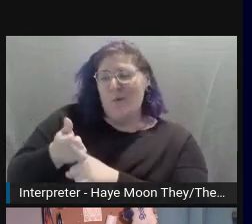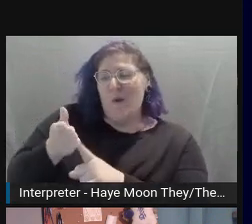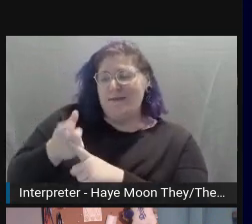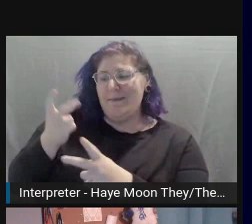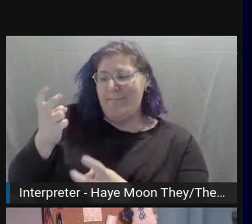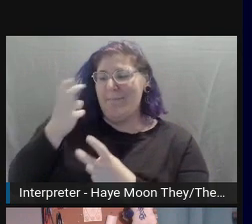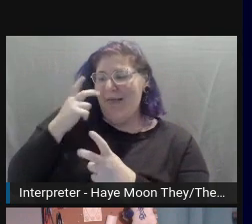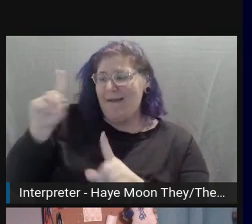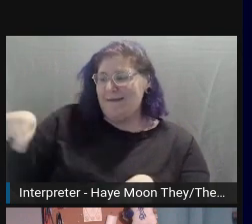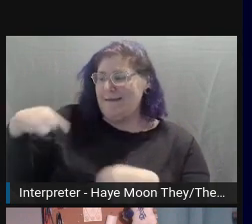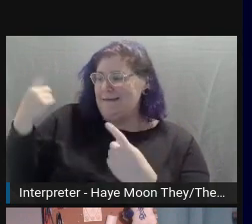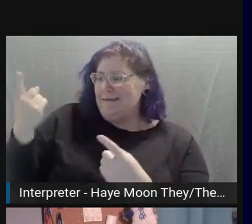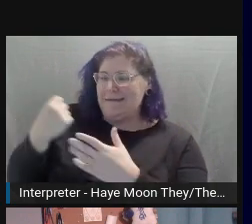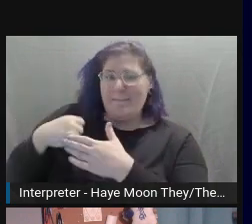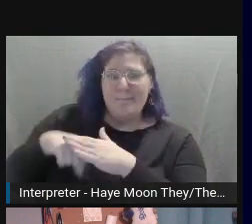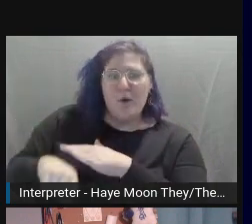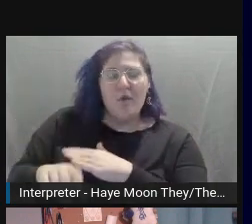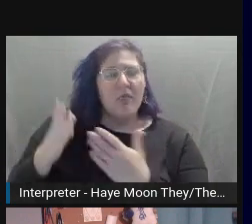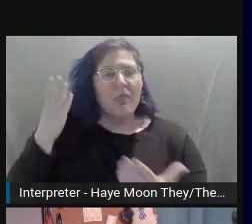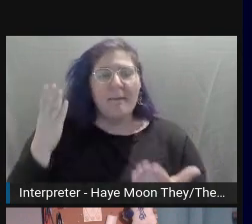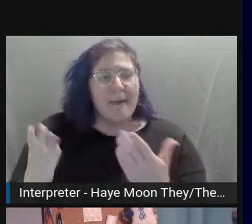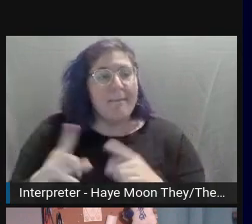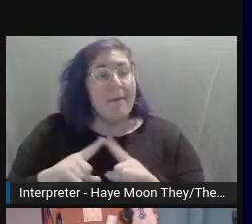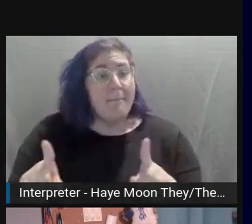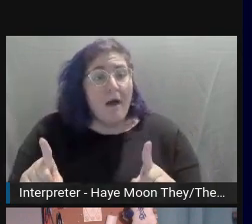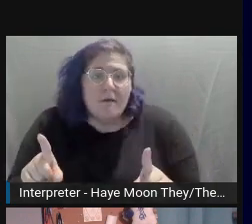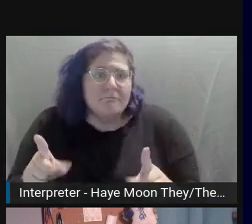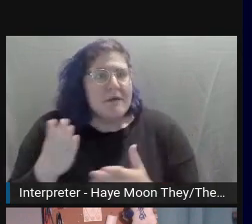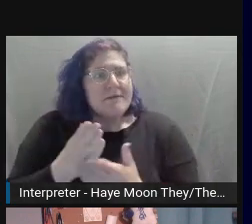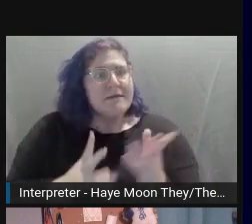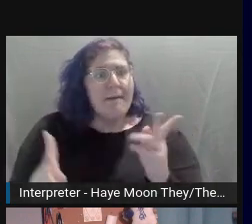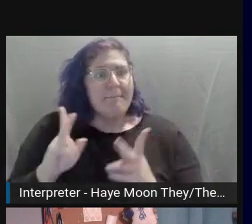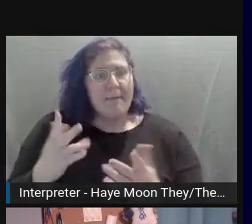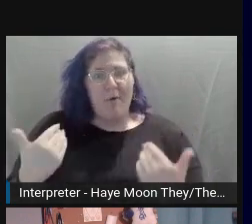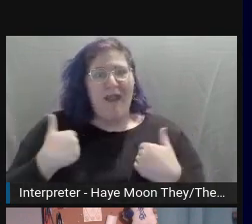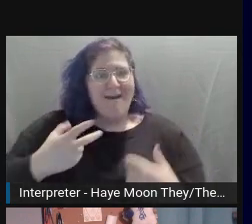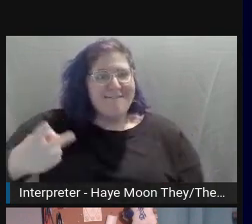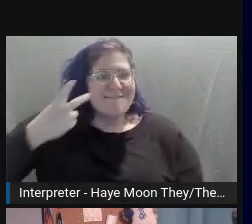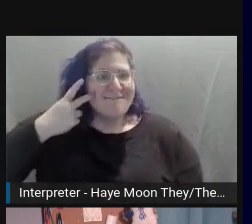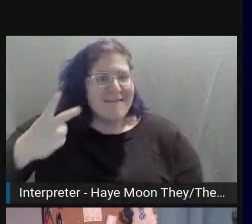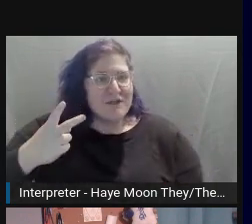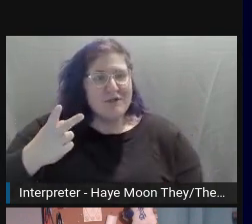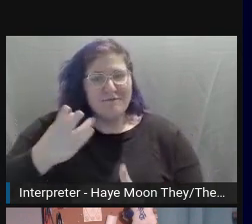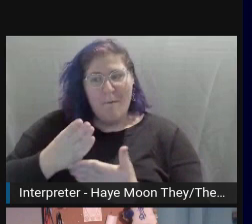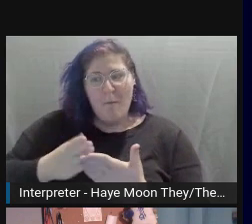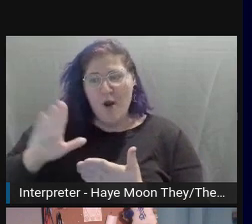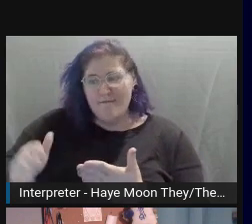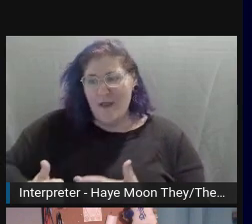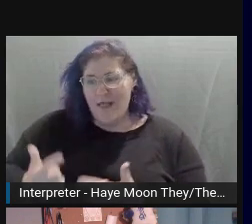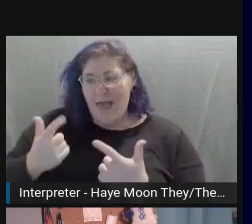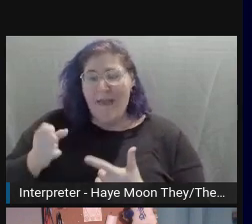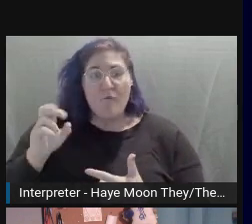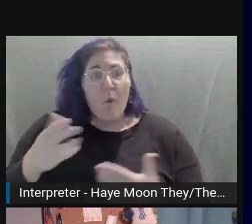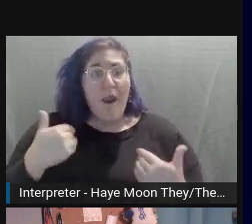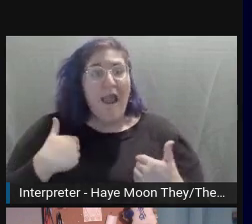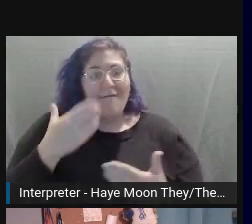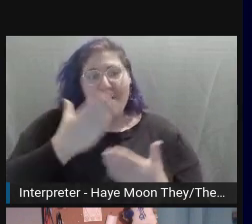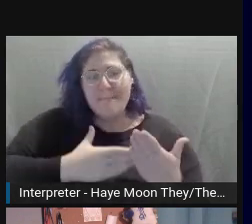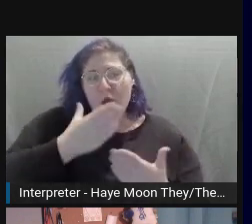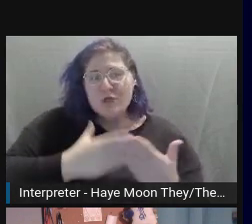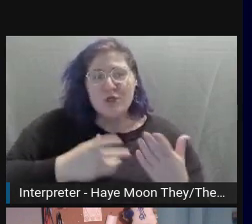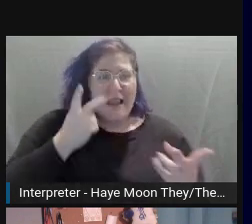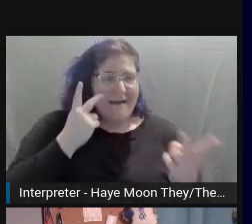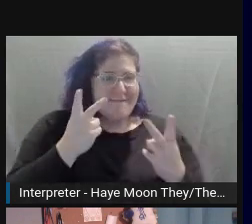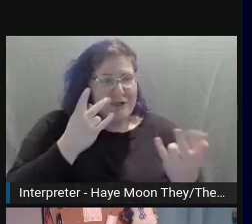it could potentially add to the experience of a user who was sighted for a period of their life or who's still partially sighted and provide additional